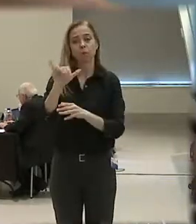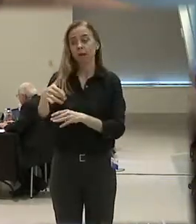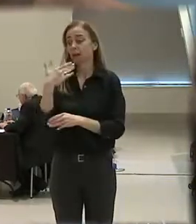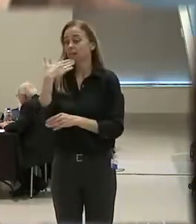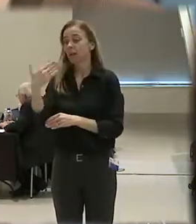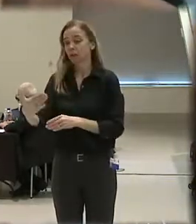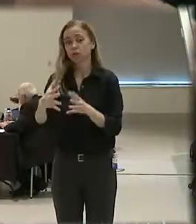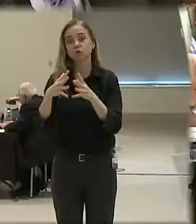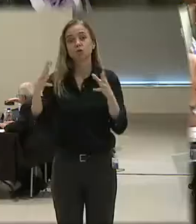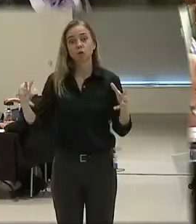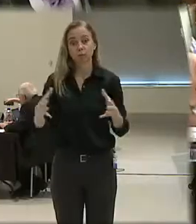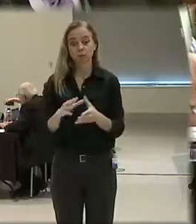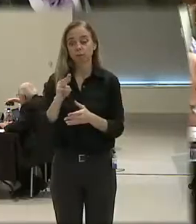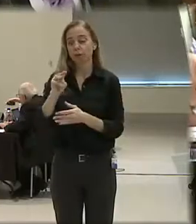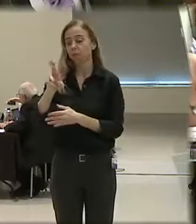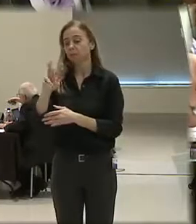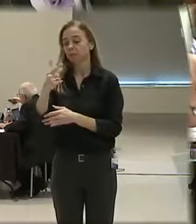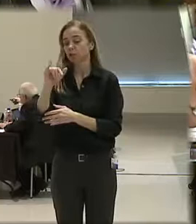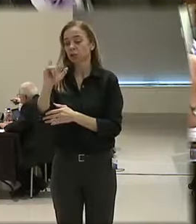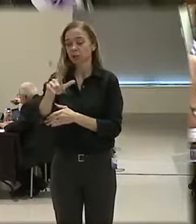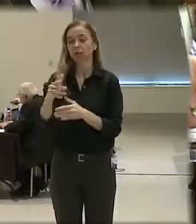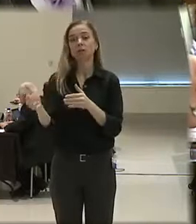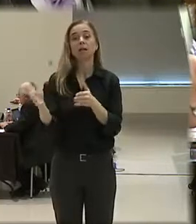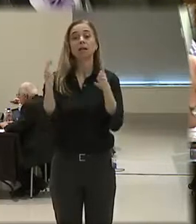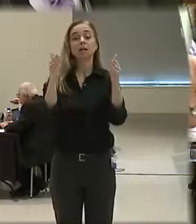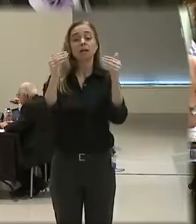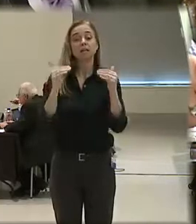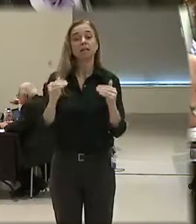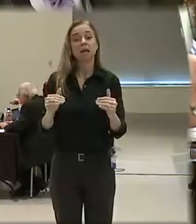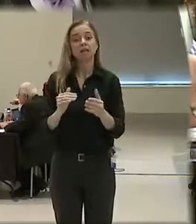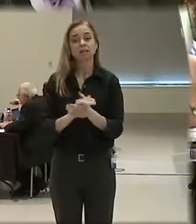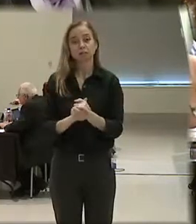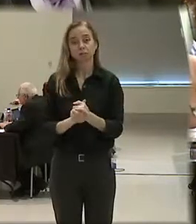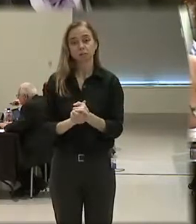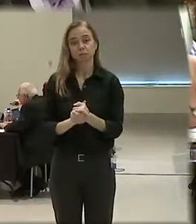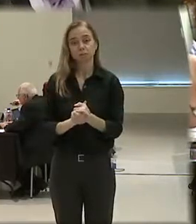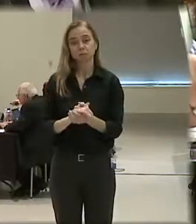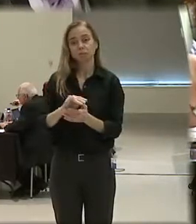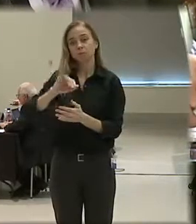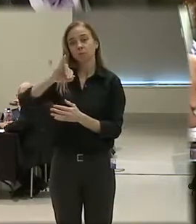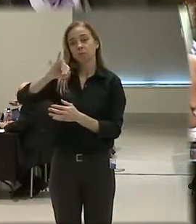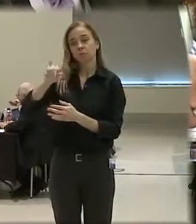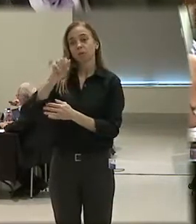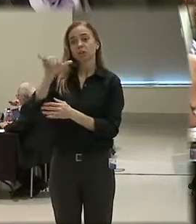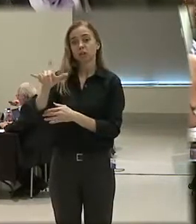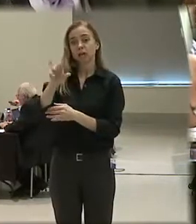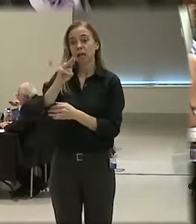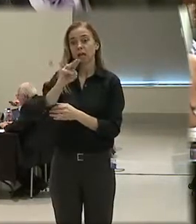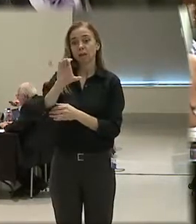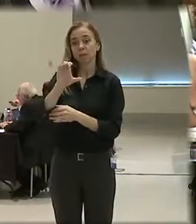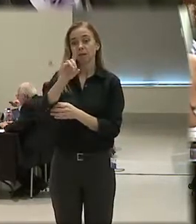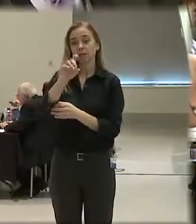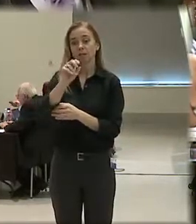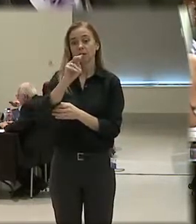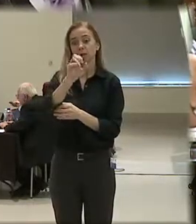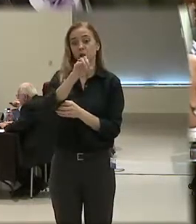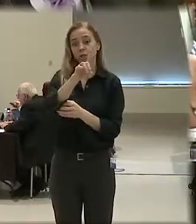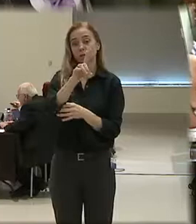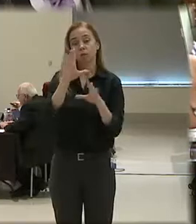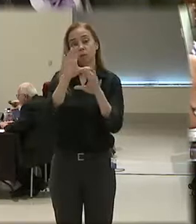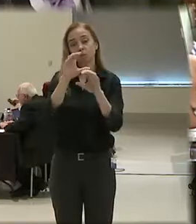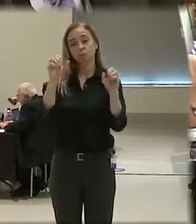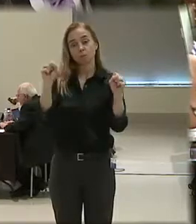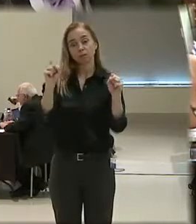you so much, Mr. Gill. Our next witness will be Mr. J. McDonald, who is president of the